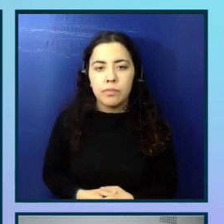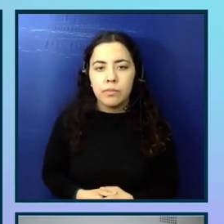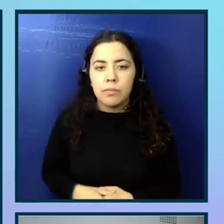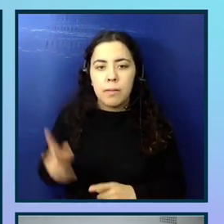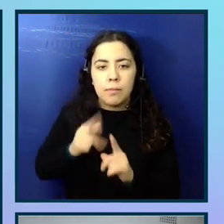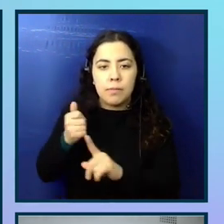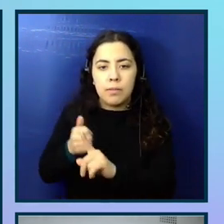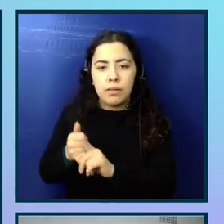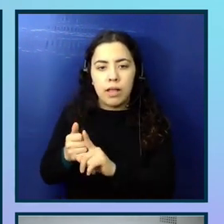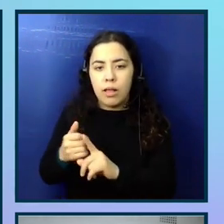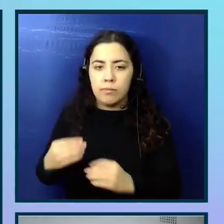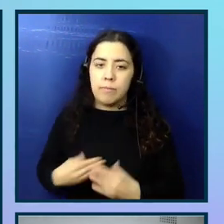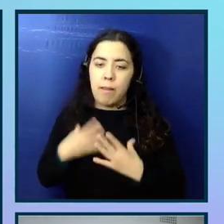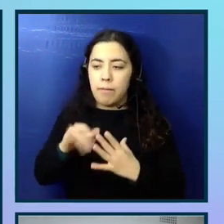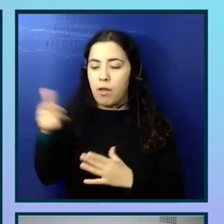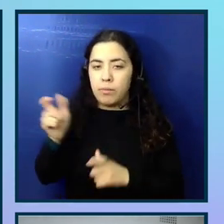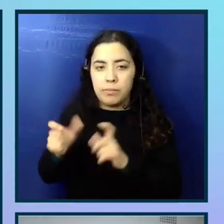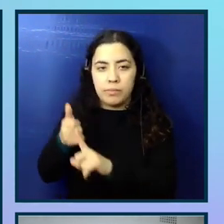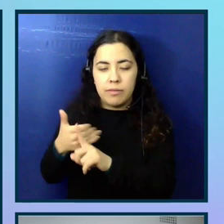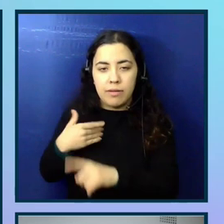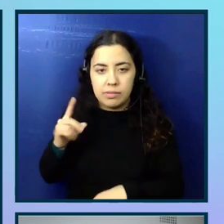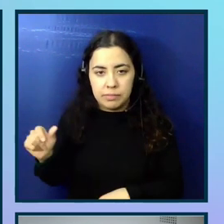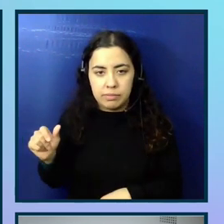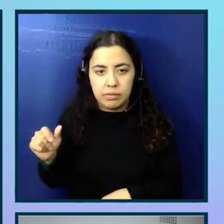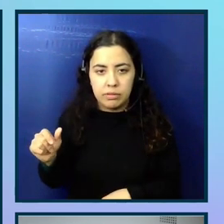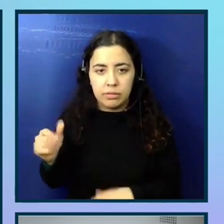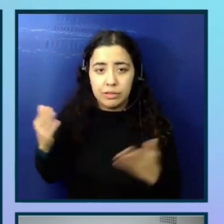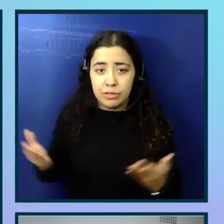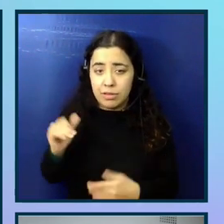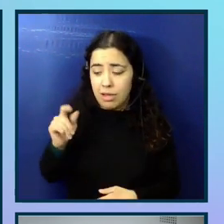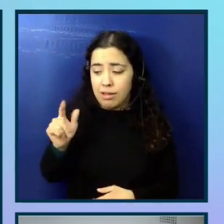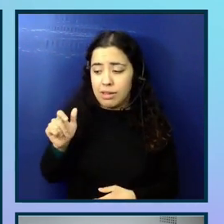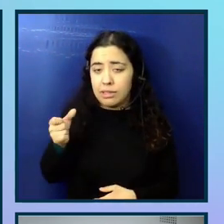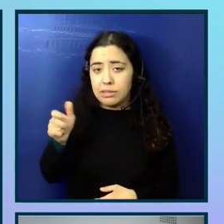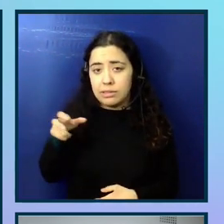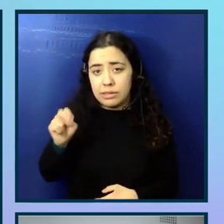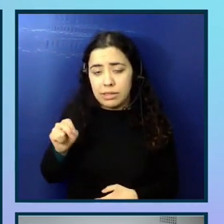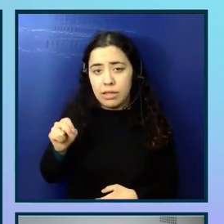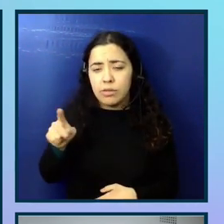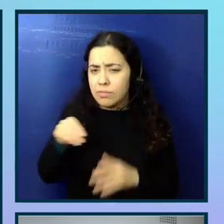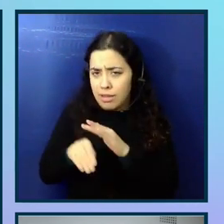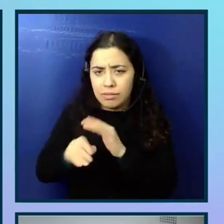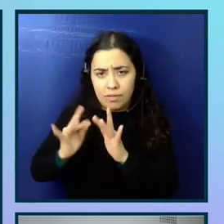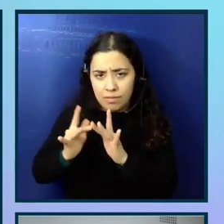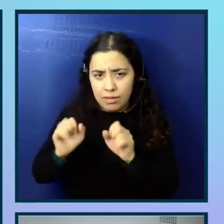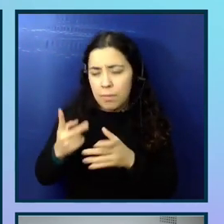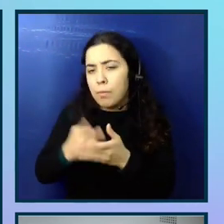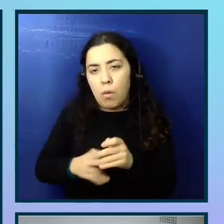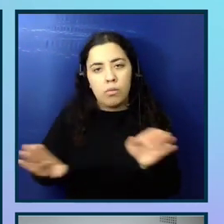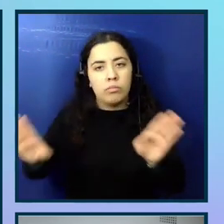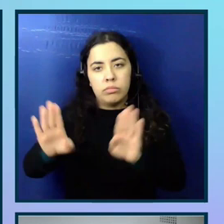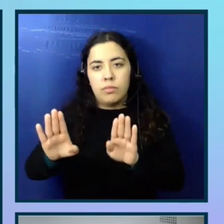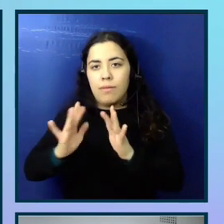These guidelines are set up to help people within Atlassian, and you can access them online. And you can access both of these online on my slides,